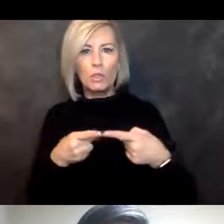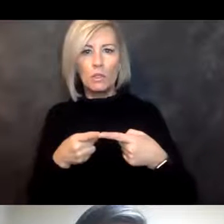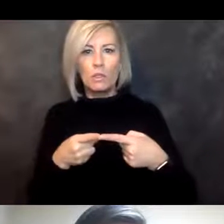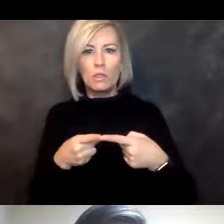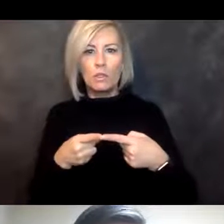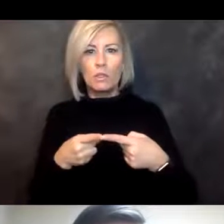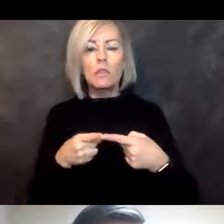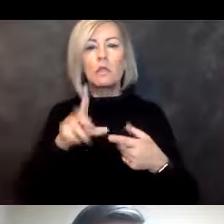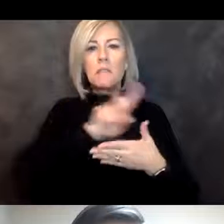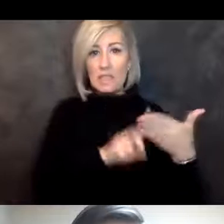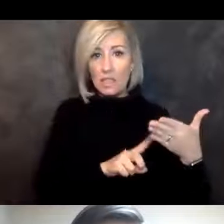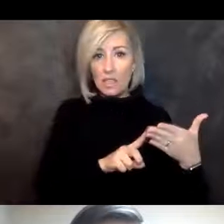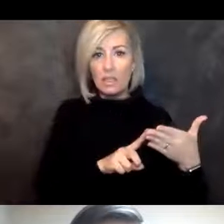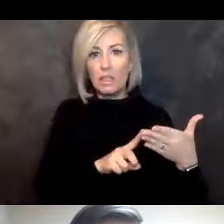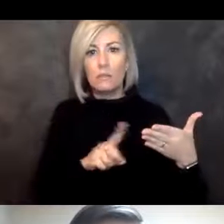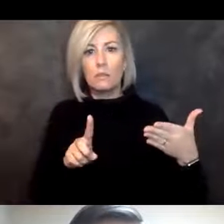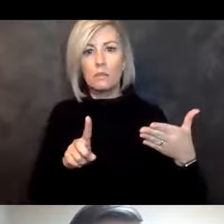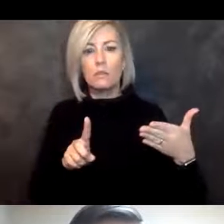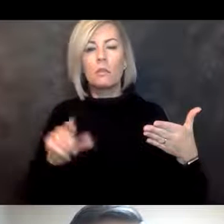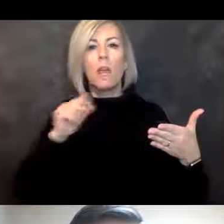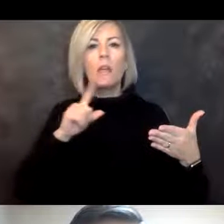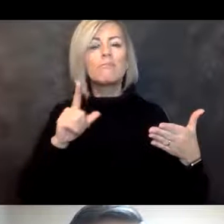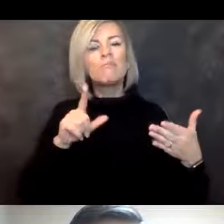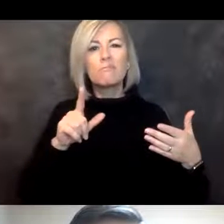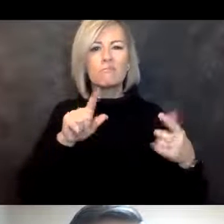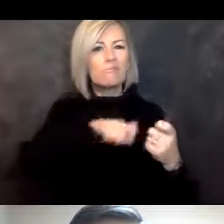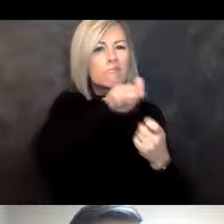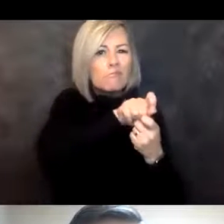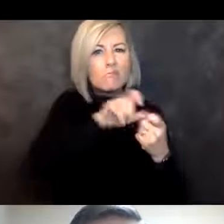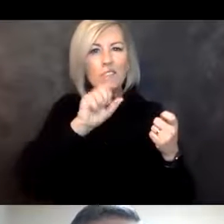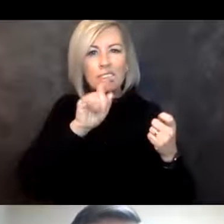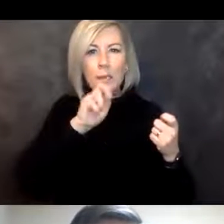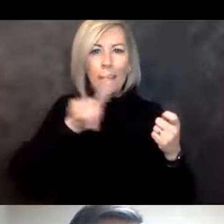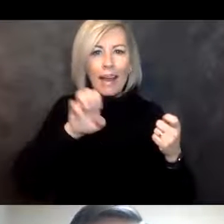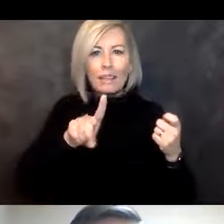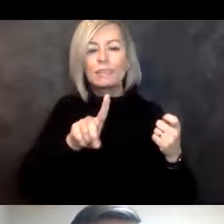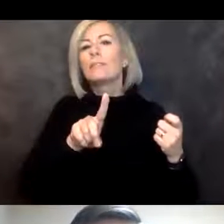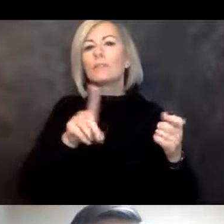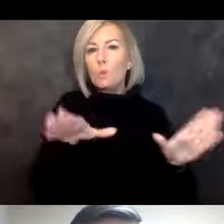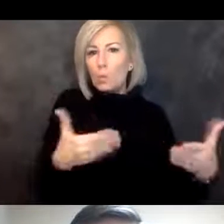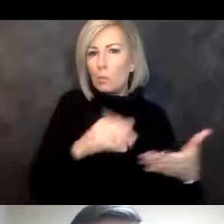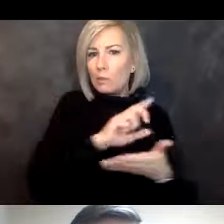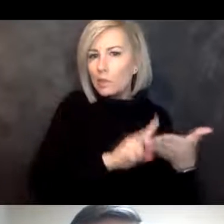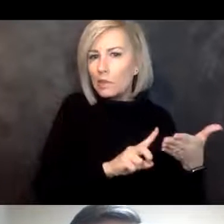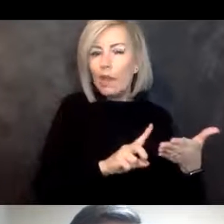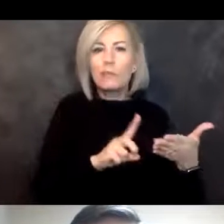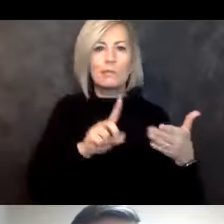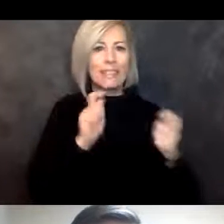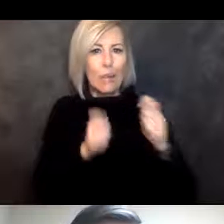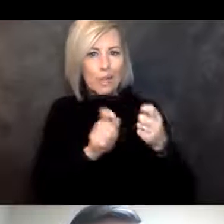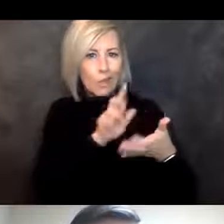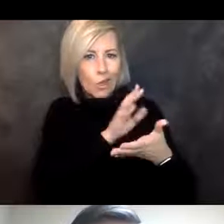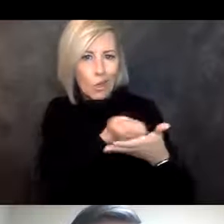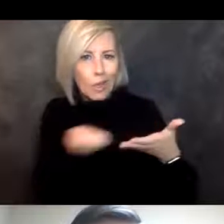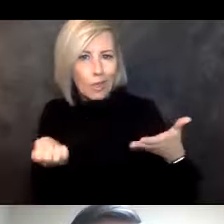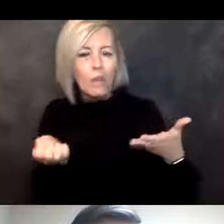Designs we specialize in customized sensory room designs, customized adaptive equipment, and also